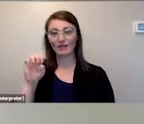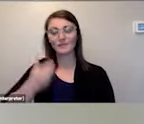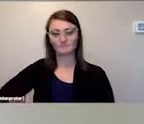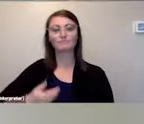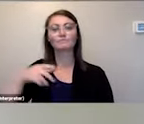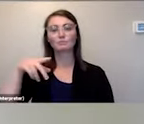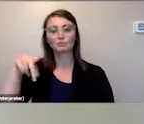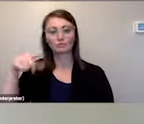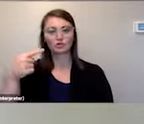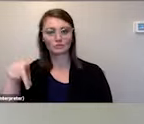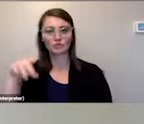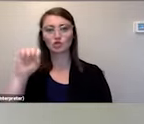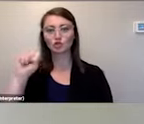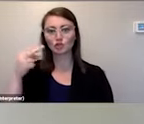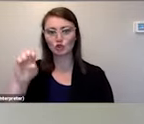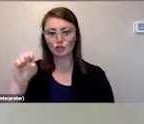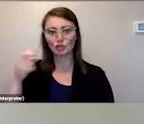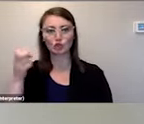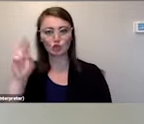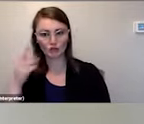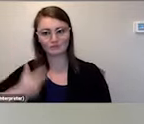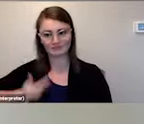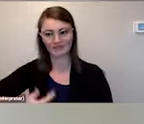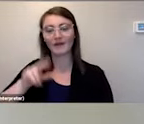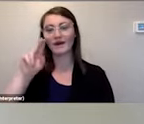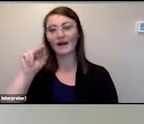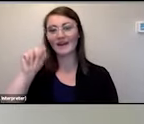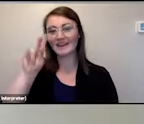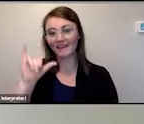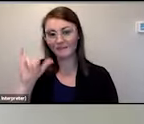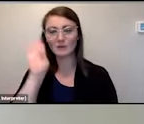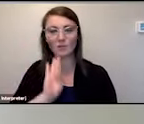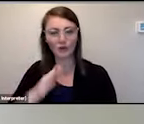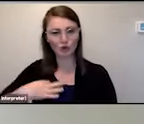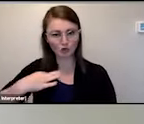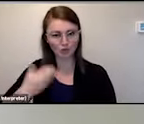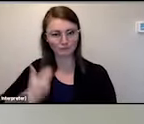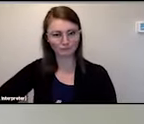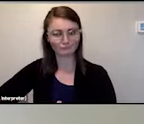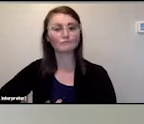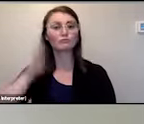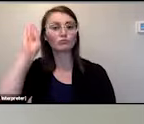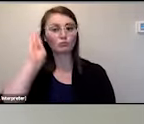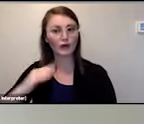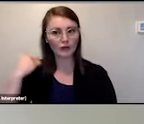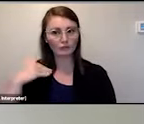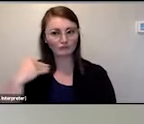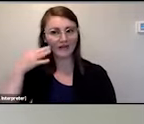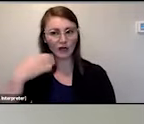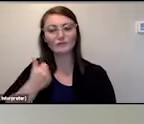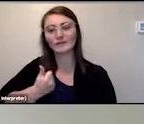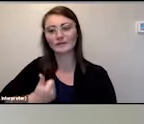hers and i'm wearing a navy blue shirt i have short brown hair and i'm caucasian so